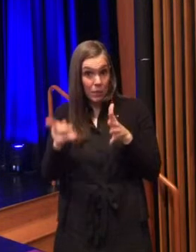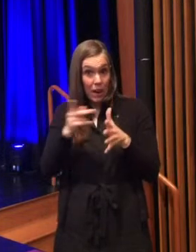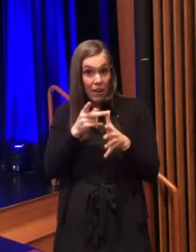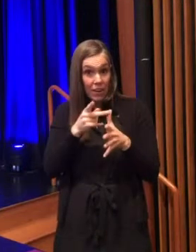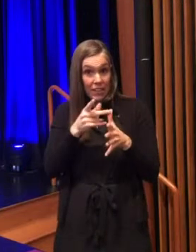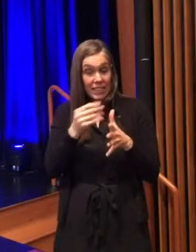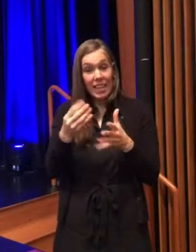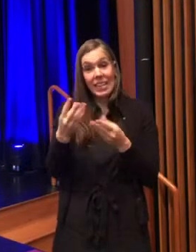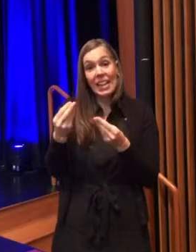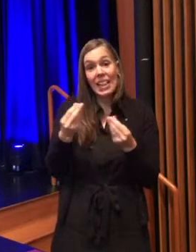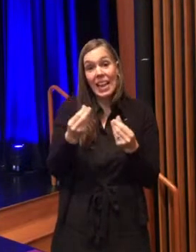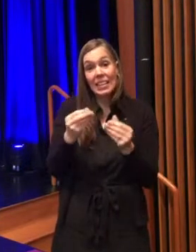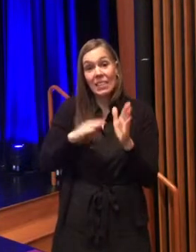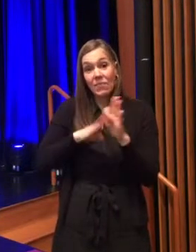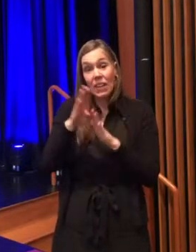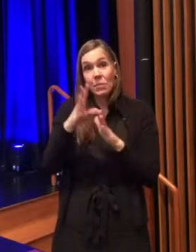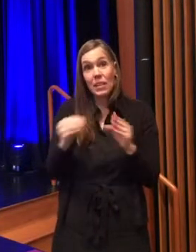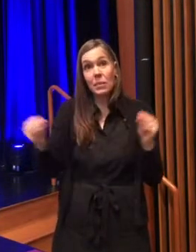development and more